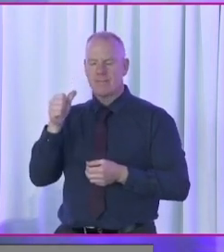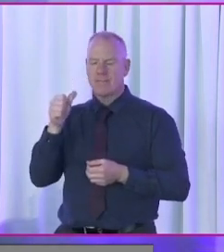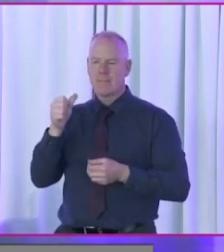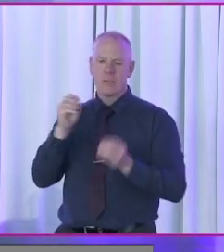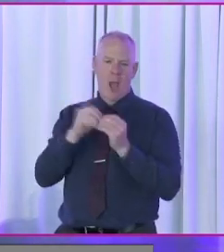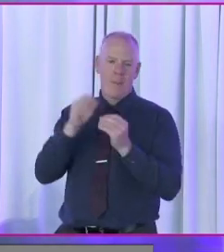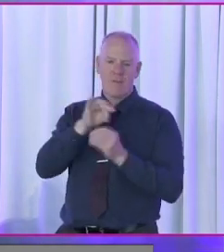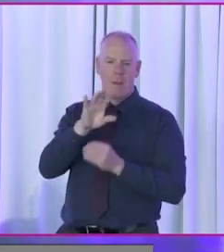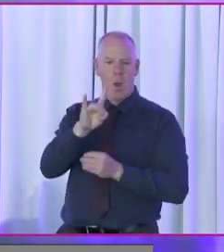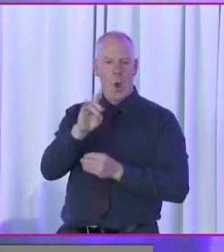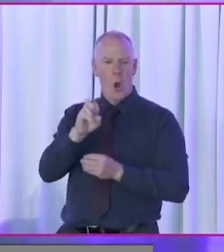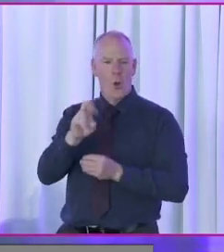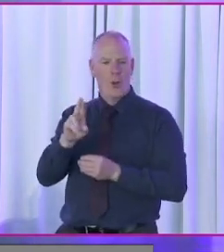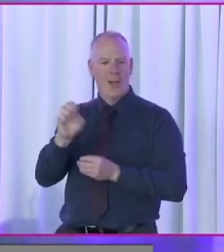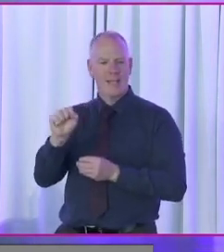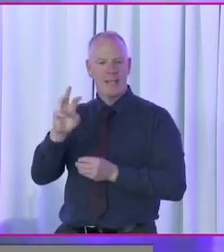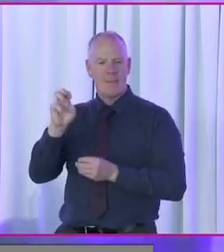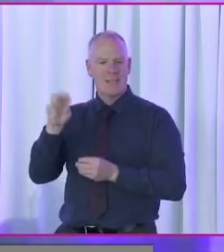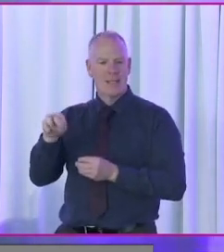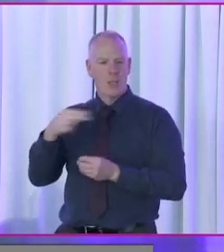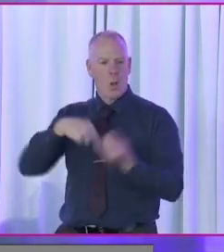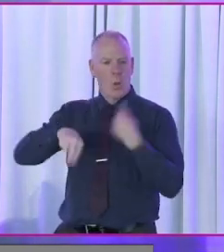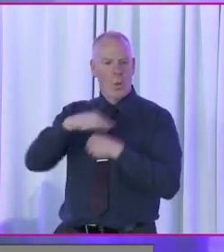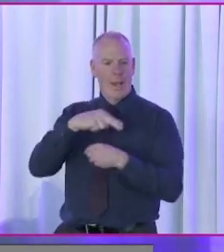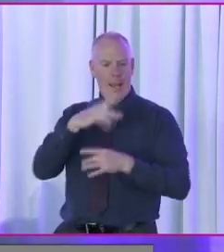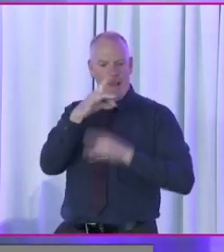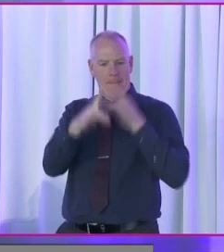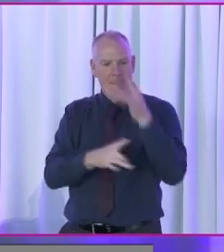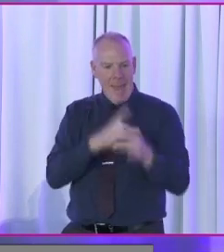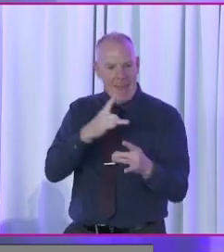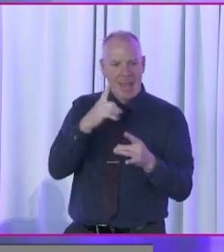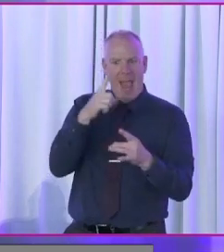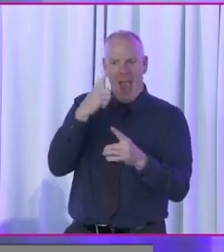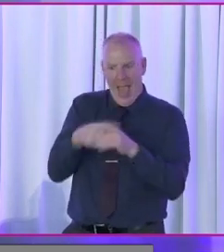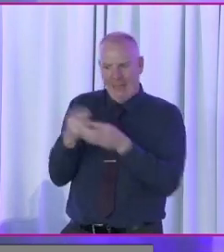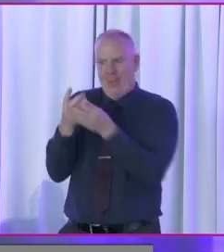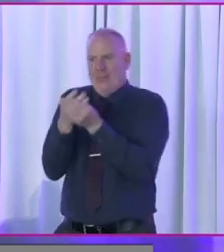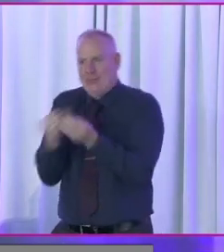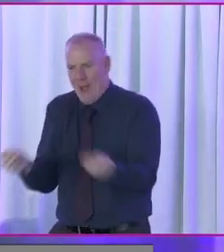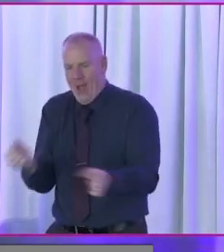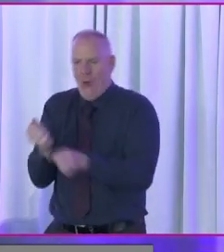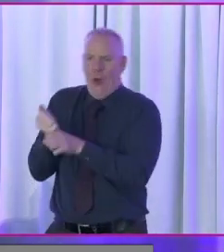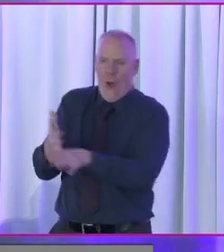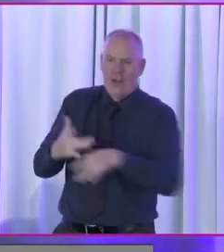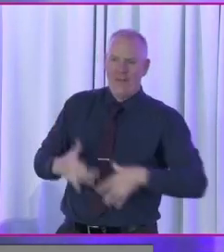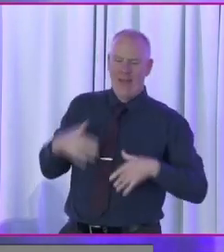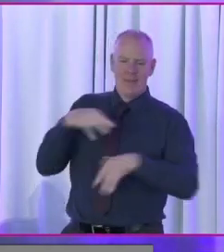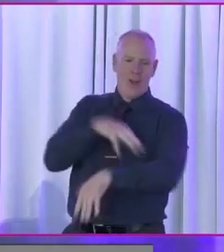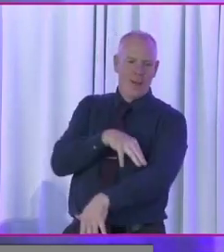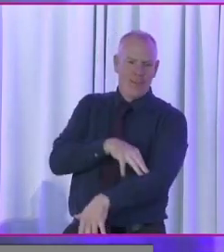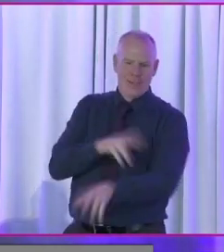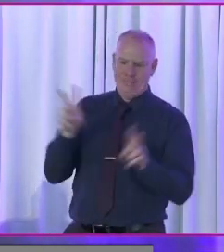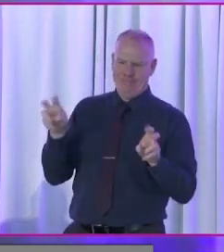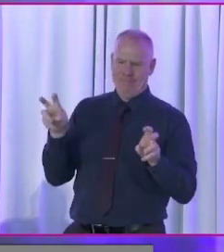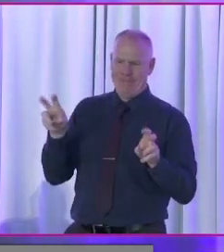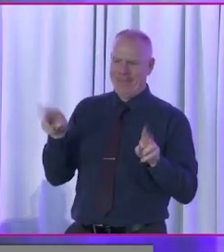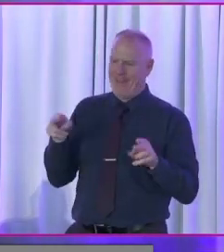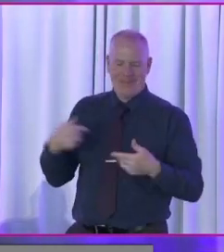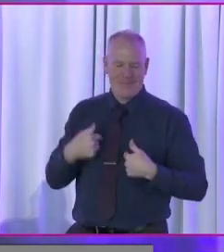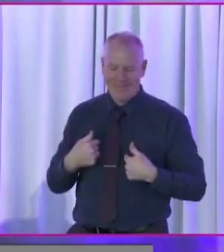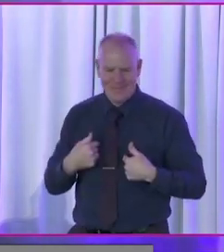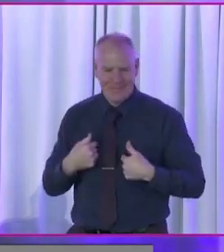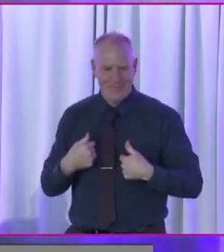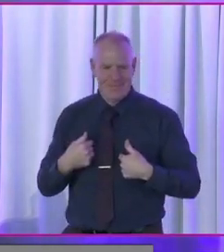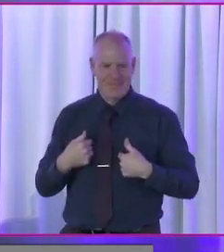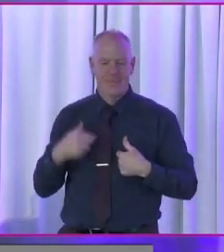we seem to be the cause of and solution to all of life's problems. But I can say,